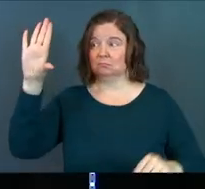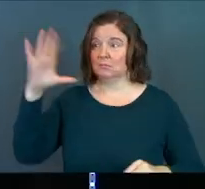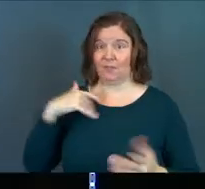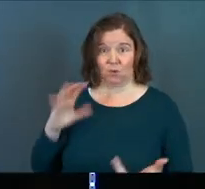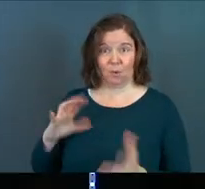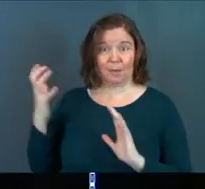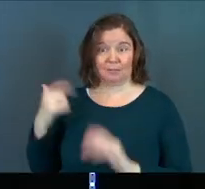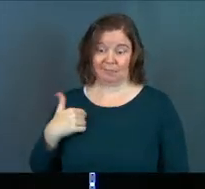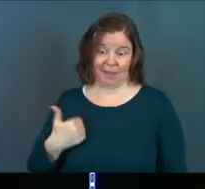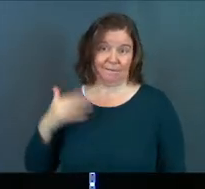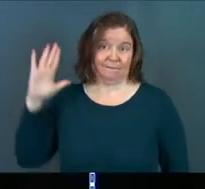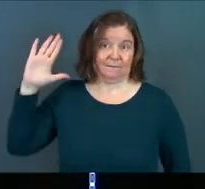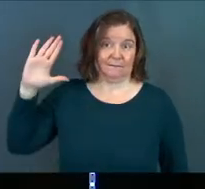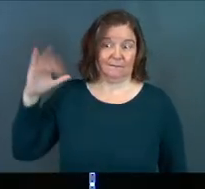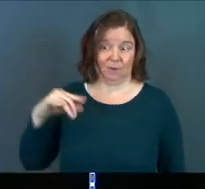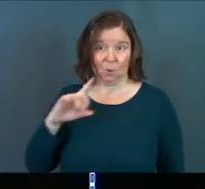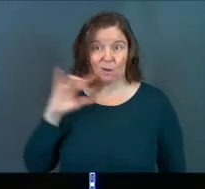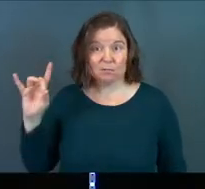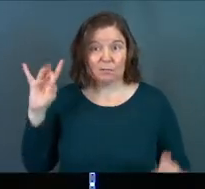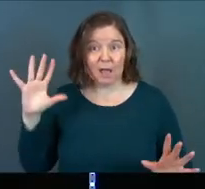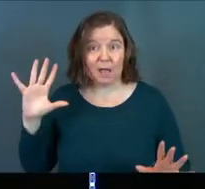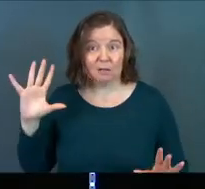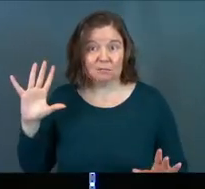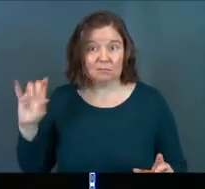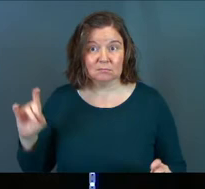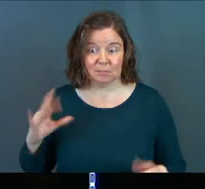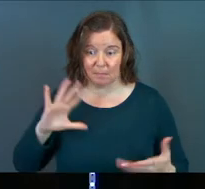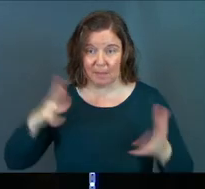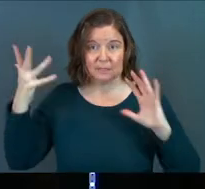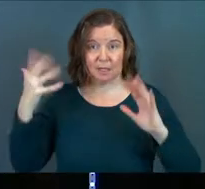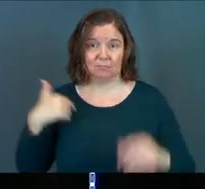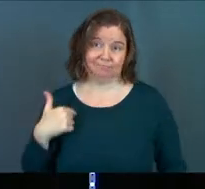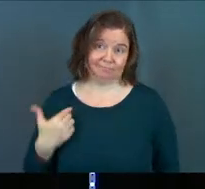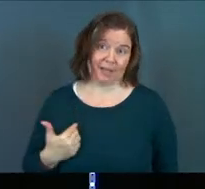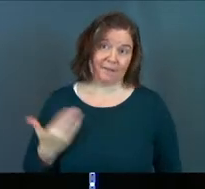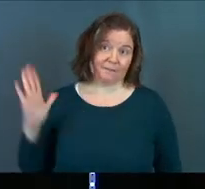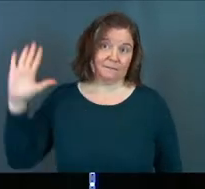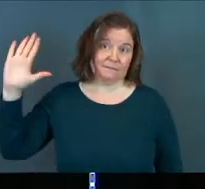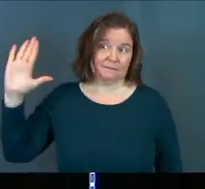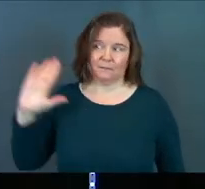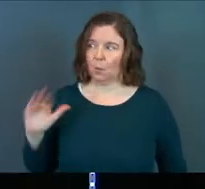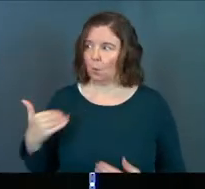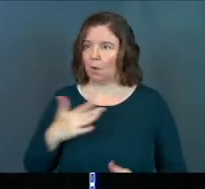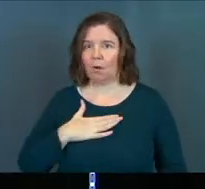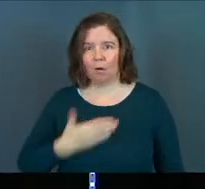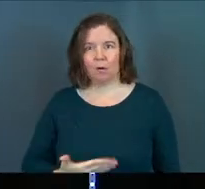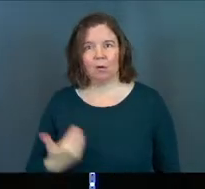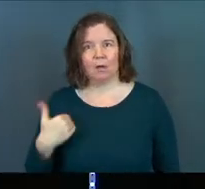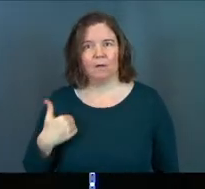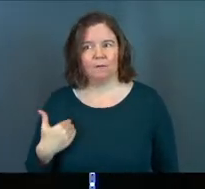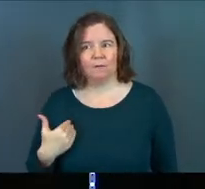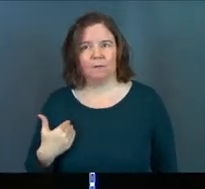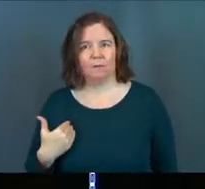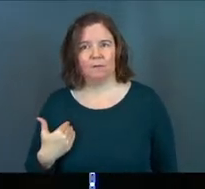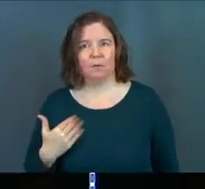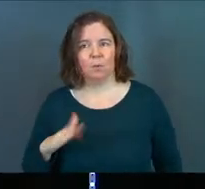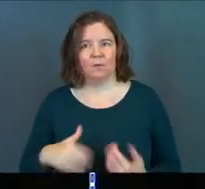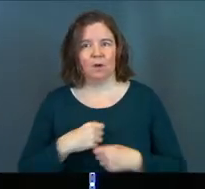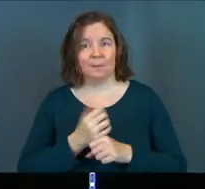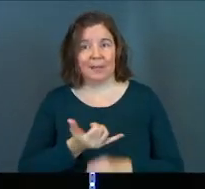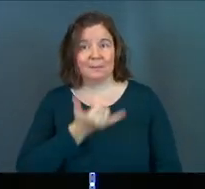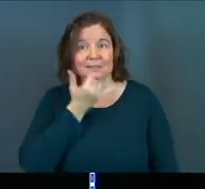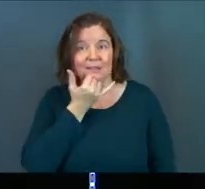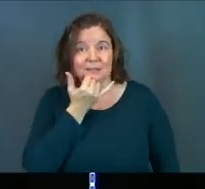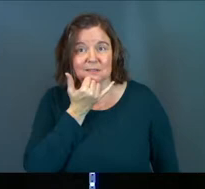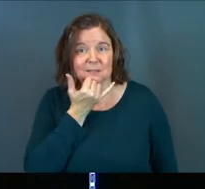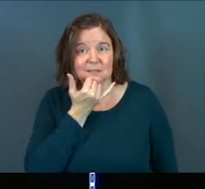You ever messed up? I have. You ever messed up real bad? I have. We all have. We've all made mistakes.